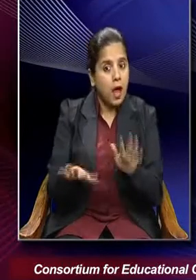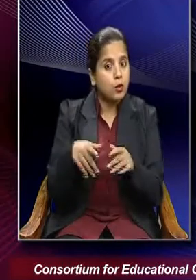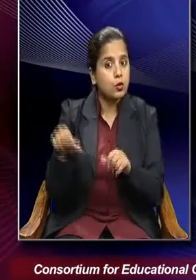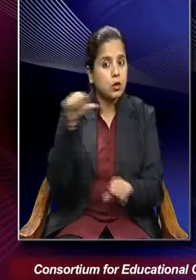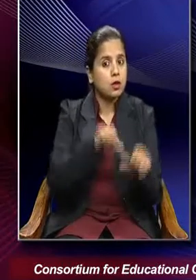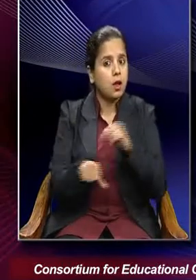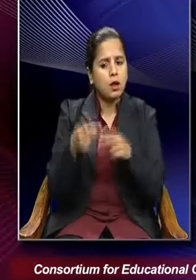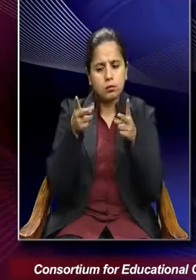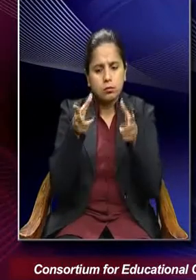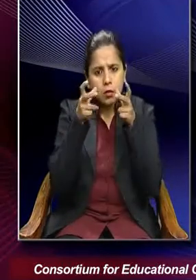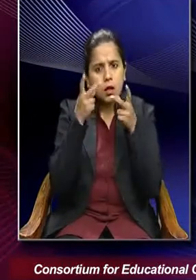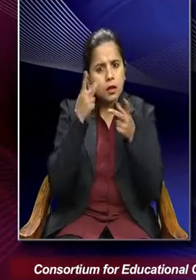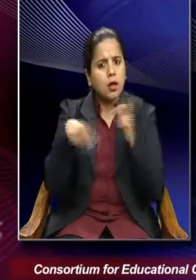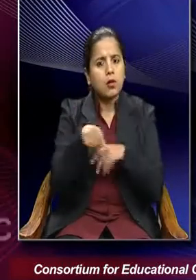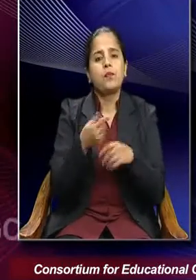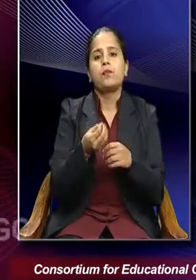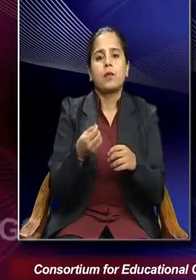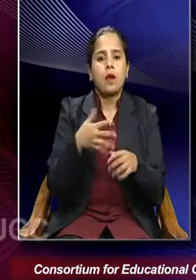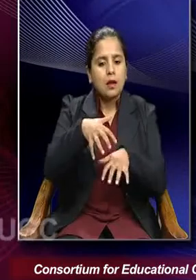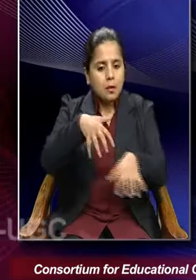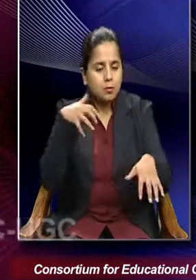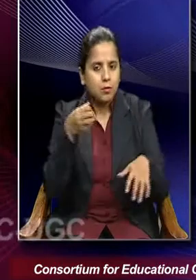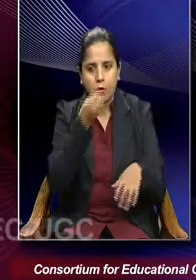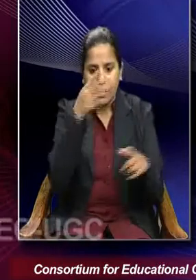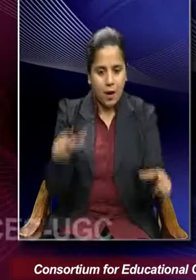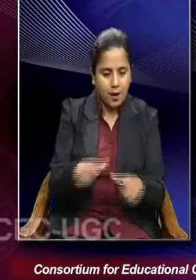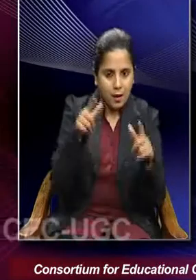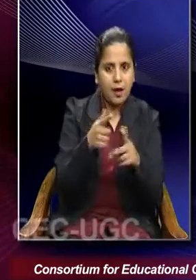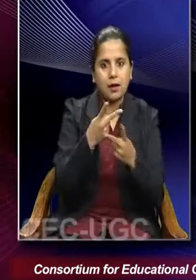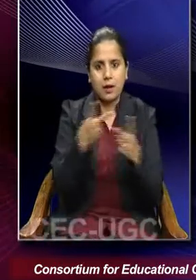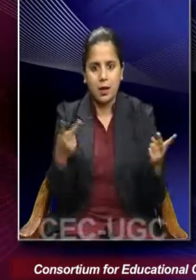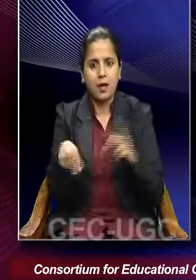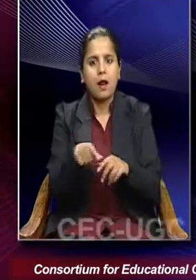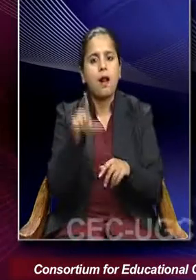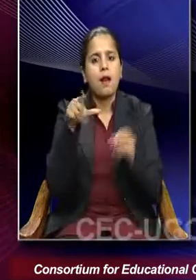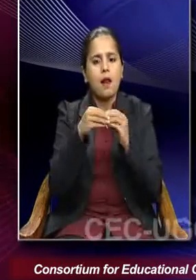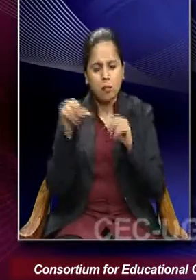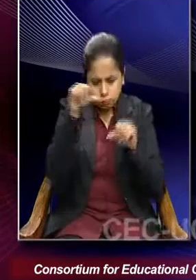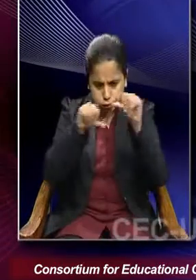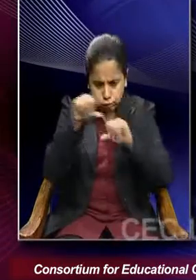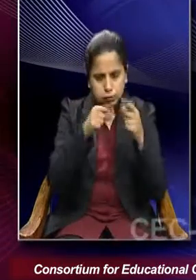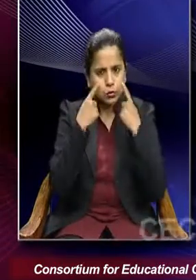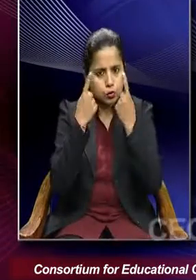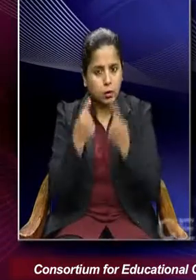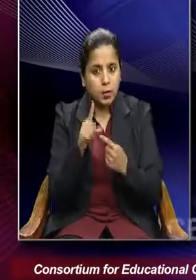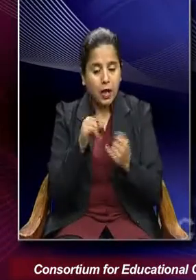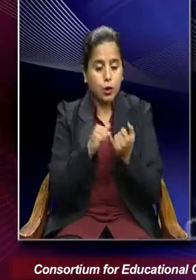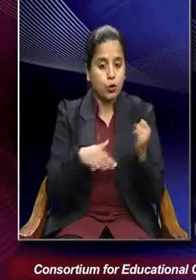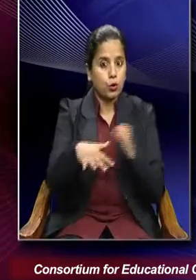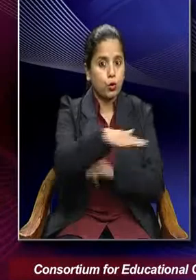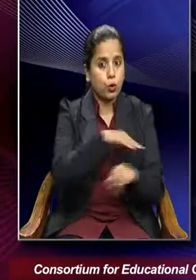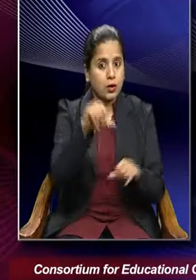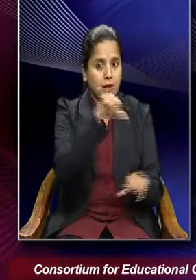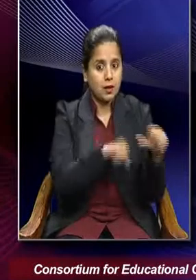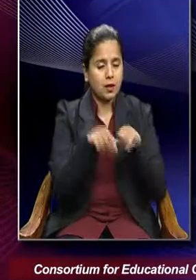observing fauna, flora, animals in a laboratory. For social science, the